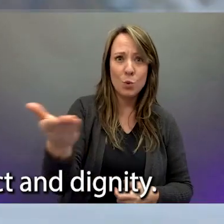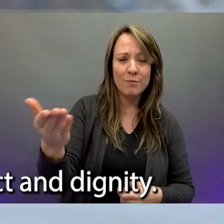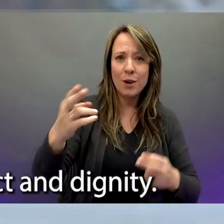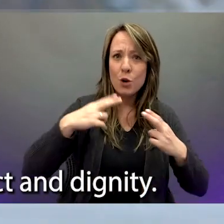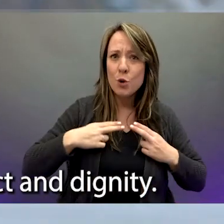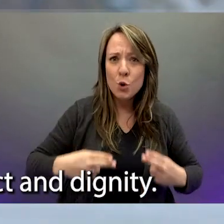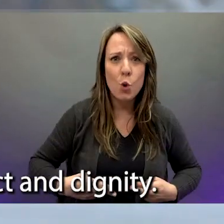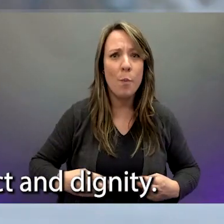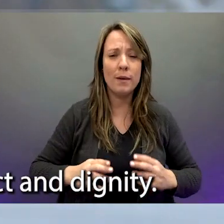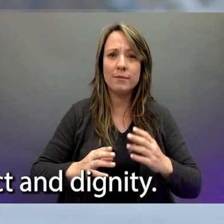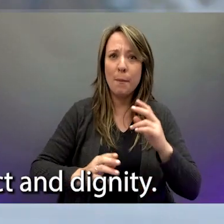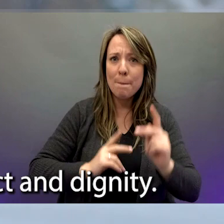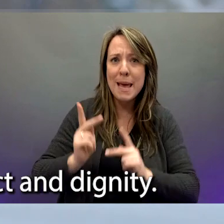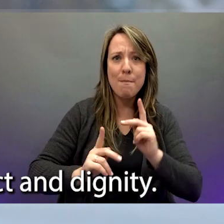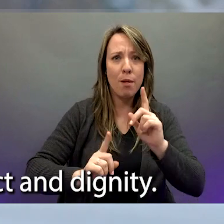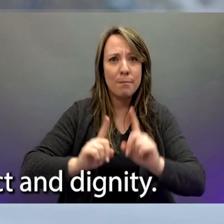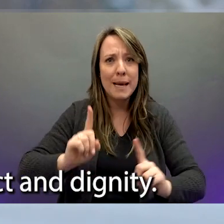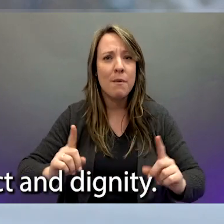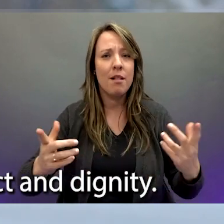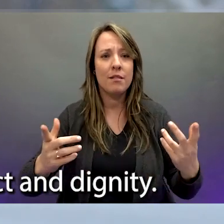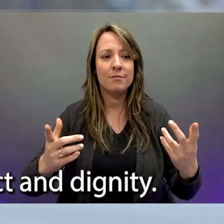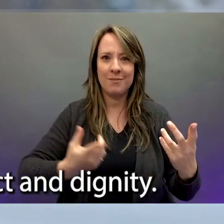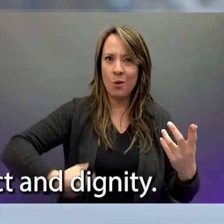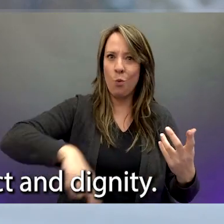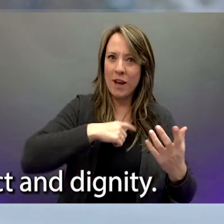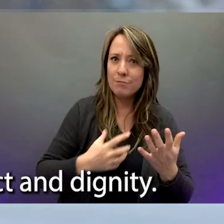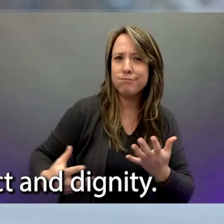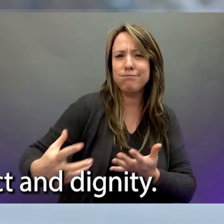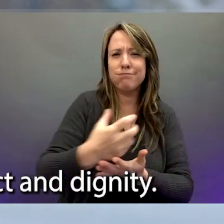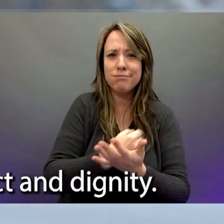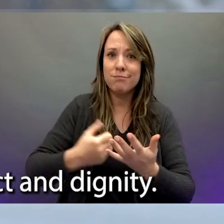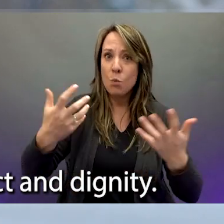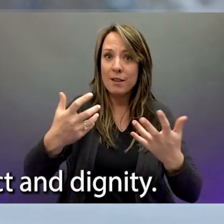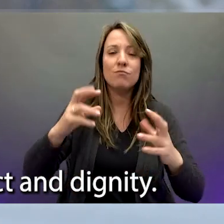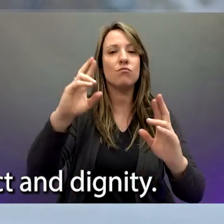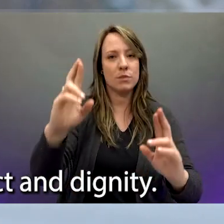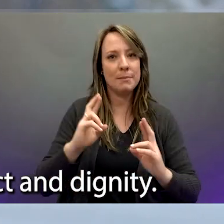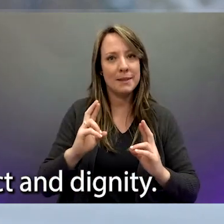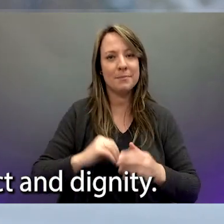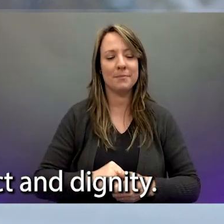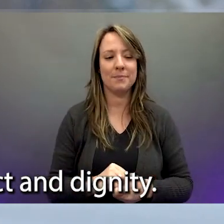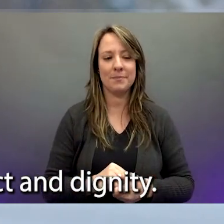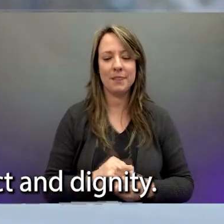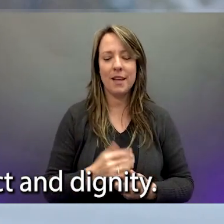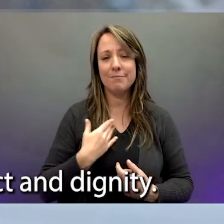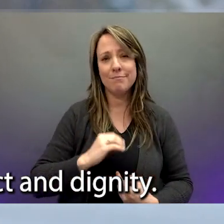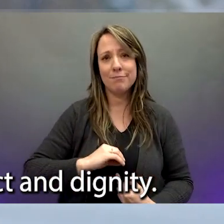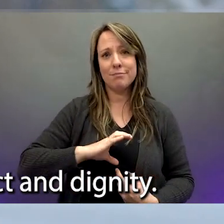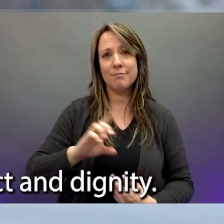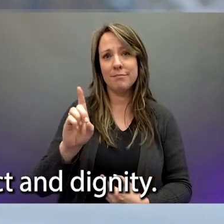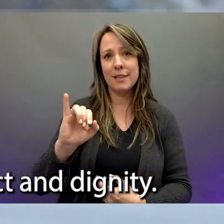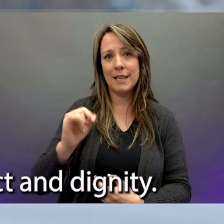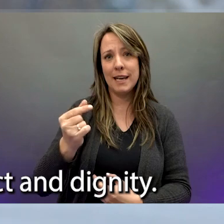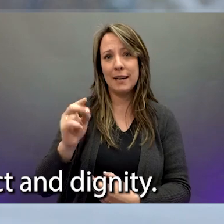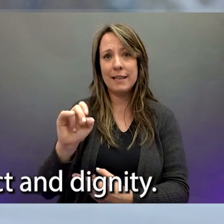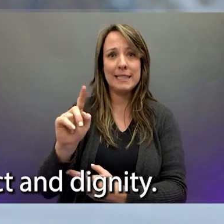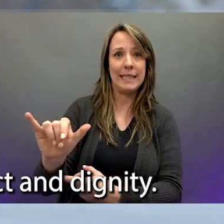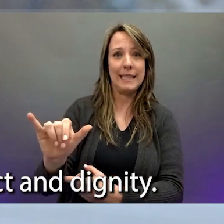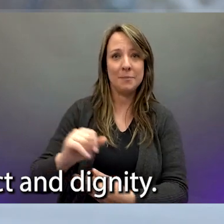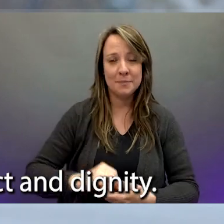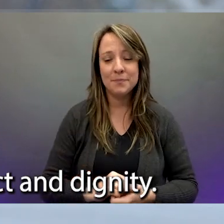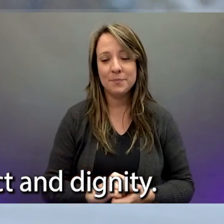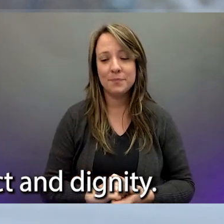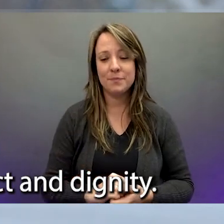You are a human being and human beings deserve respect and